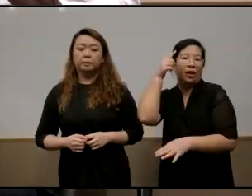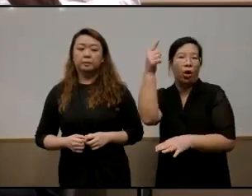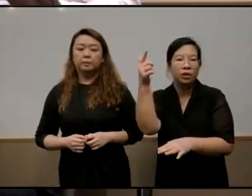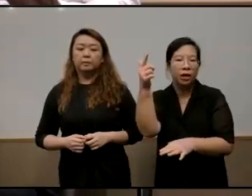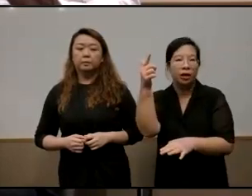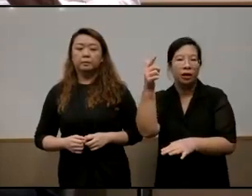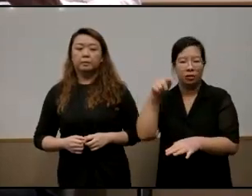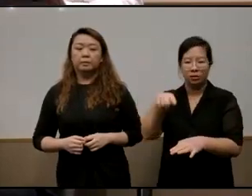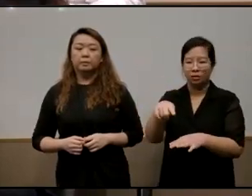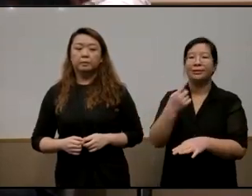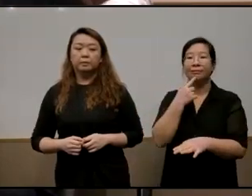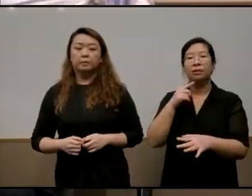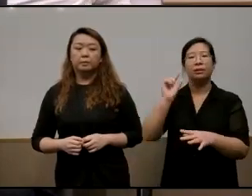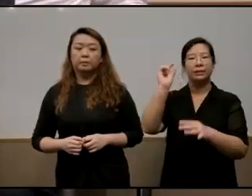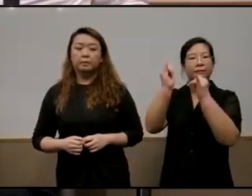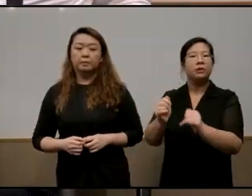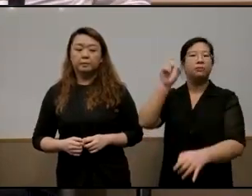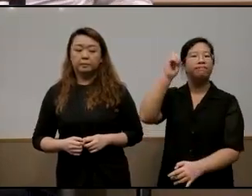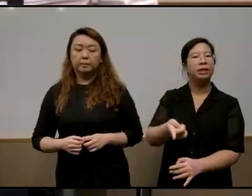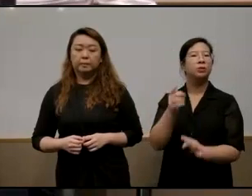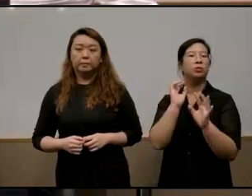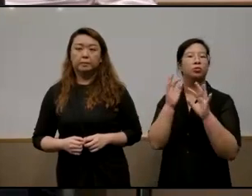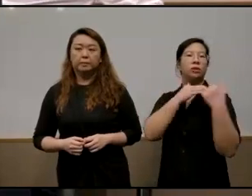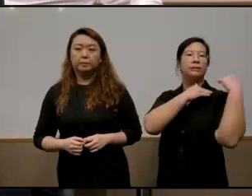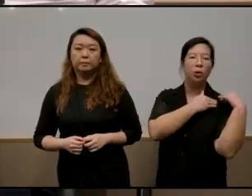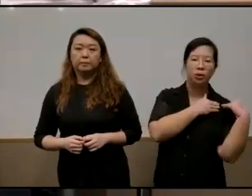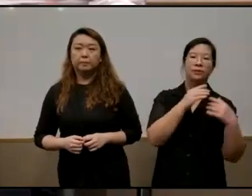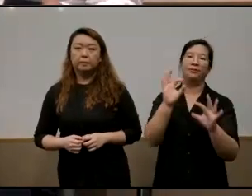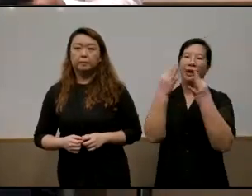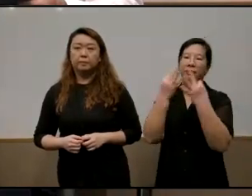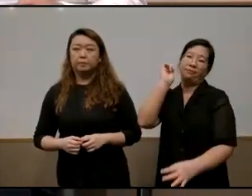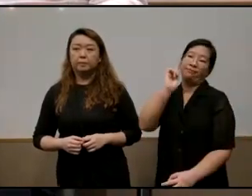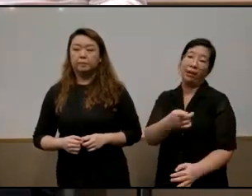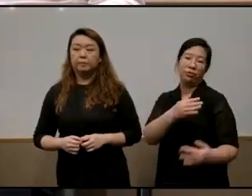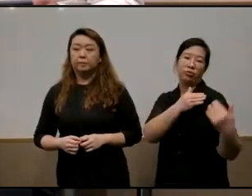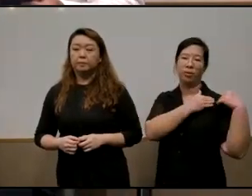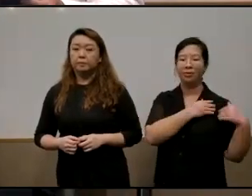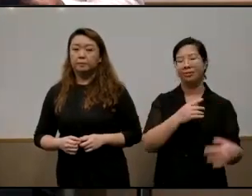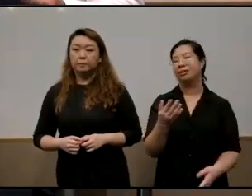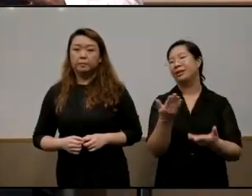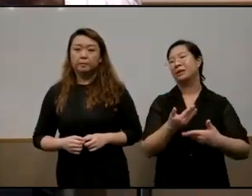of the individual and the individual family now here's my response